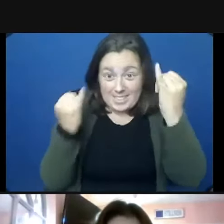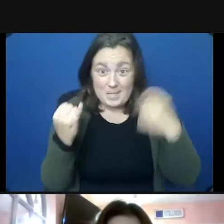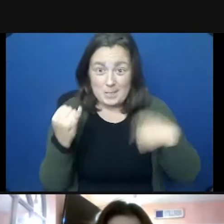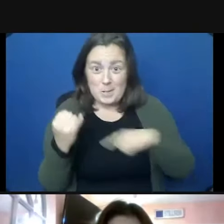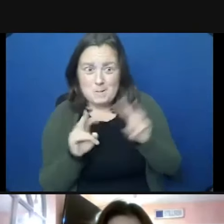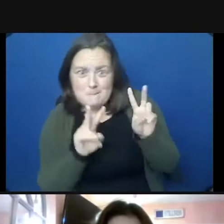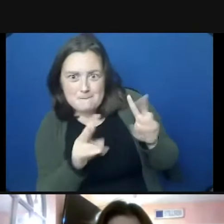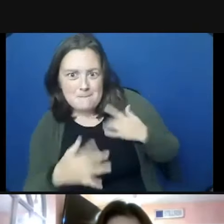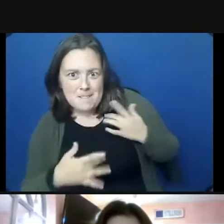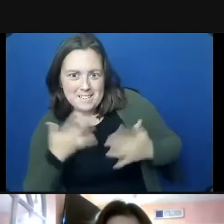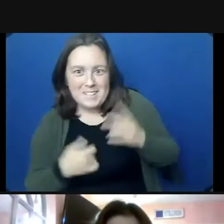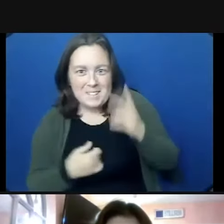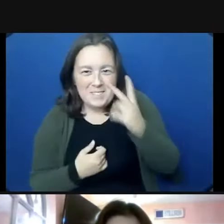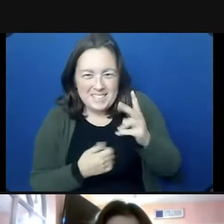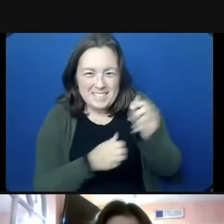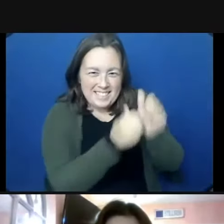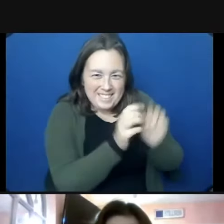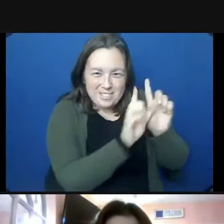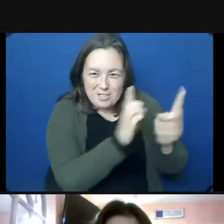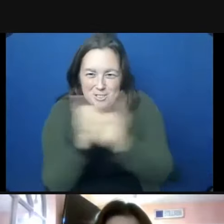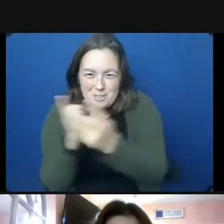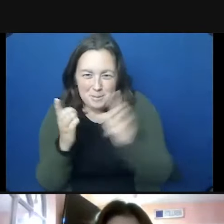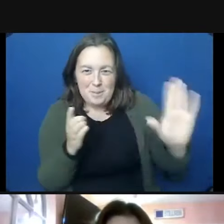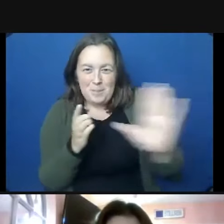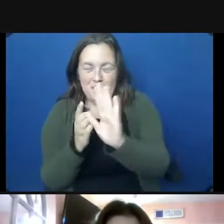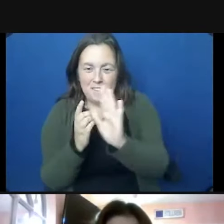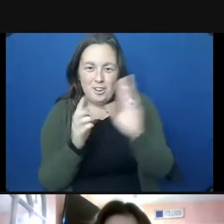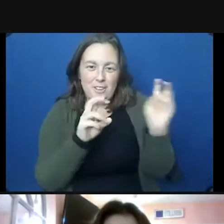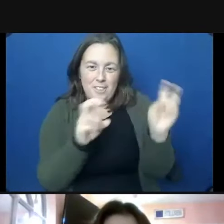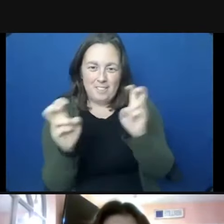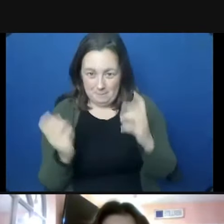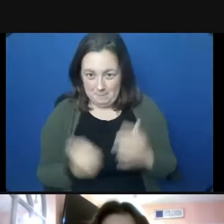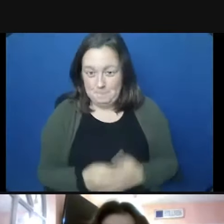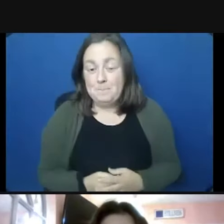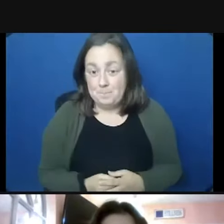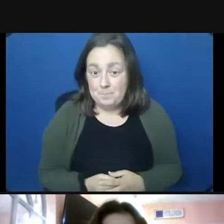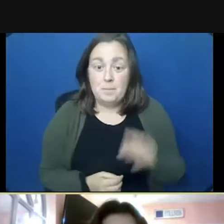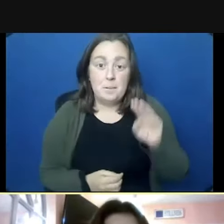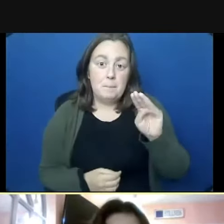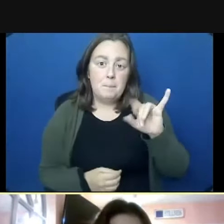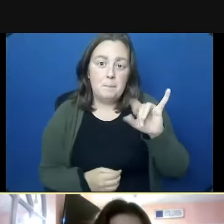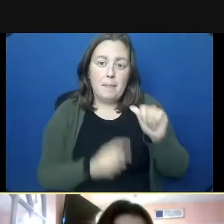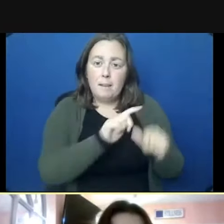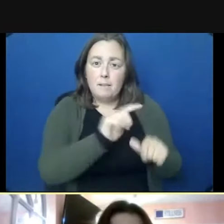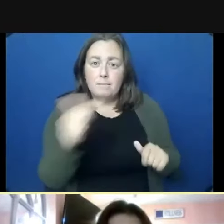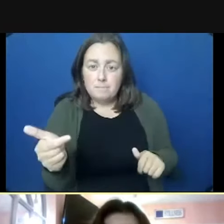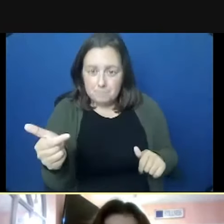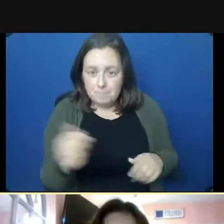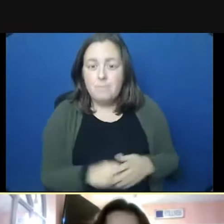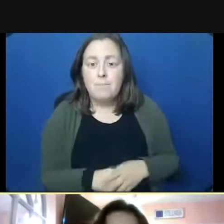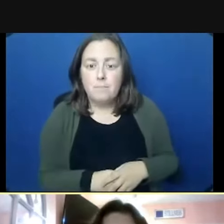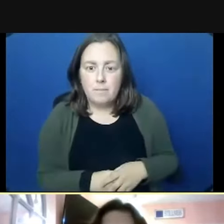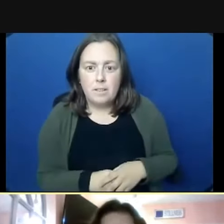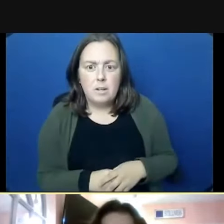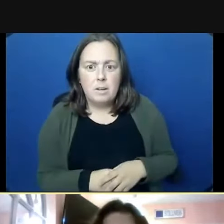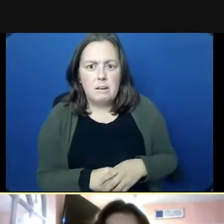excited to see how that goes. But really, it a little bit more about what the students are doing. Yeah. Keep the history department in your